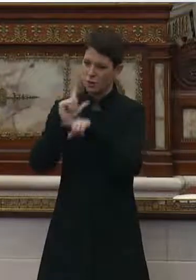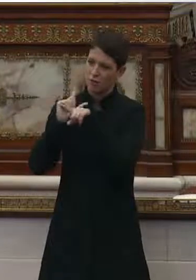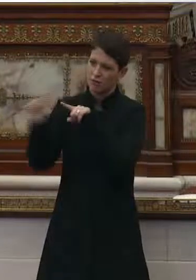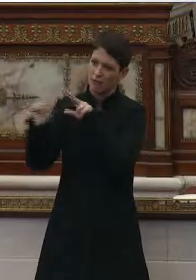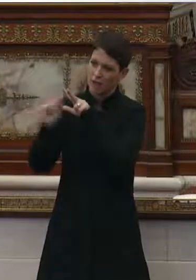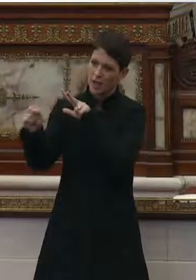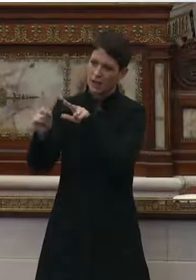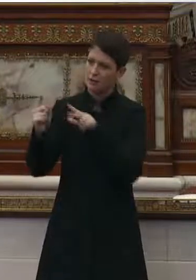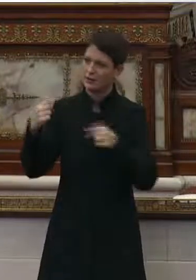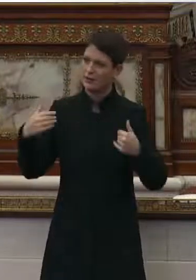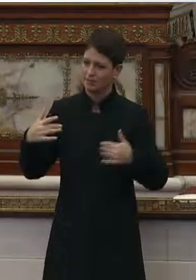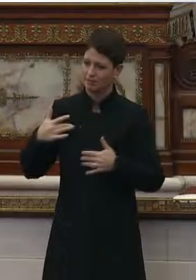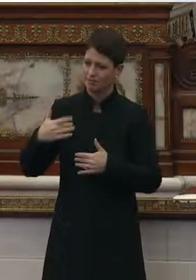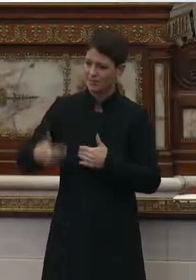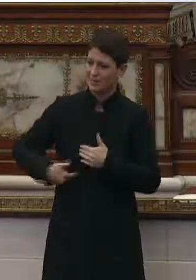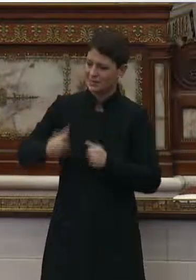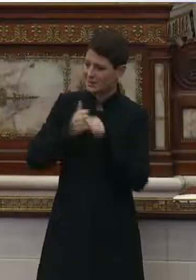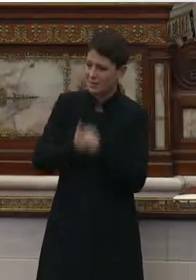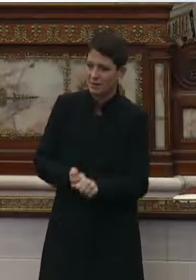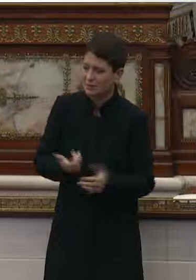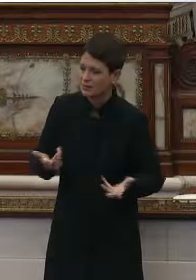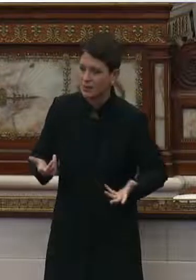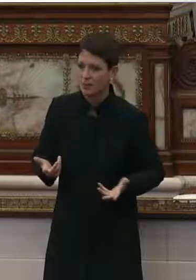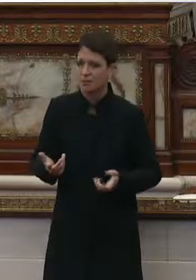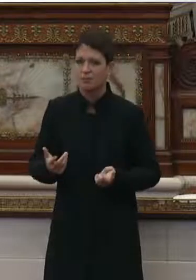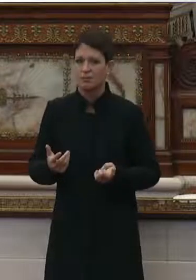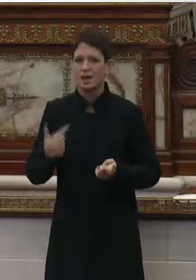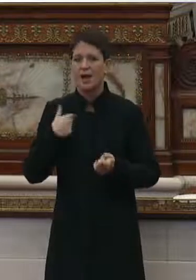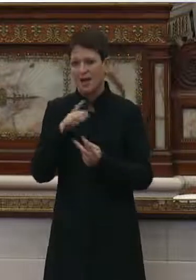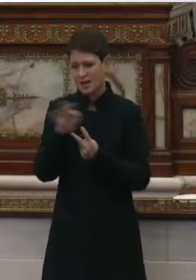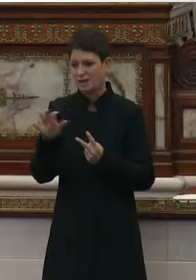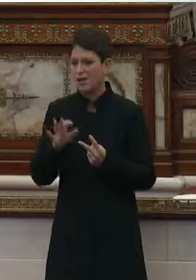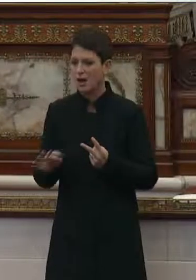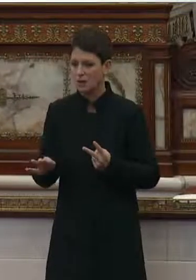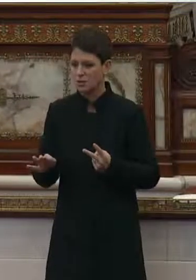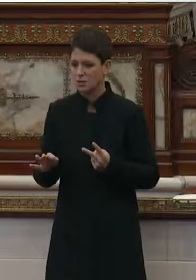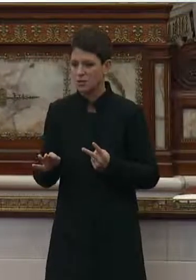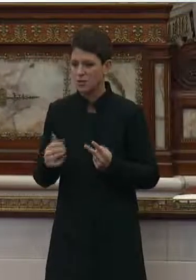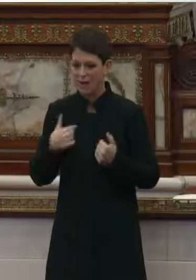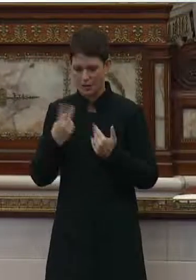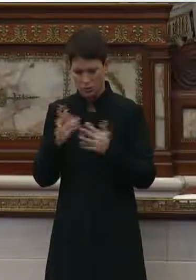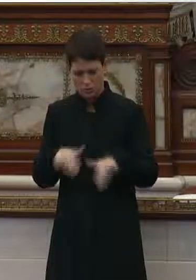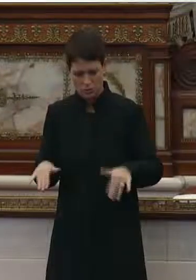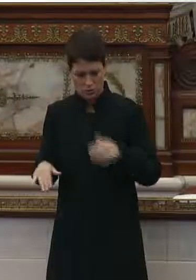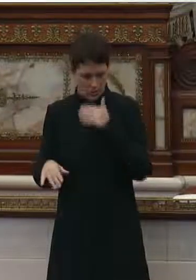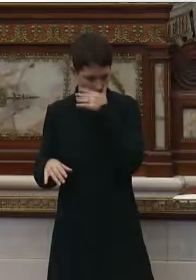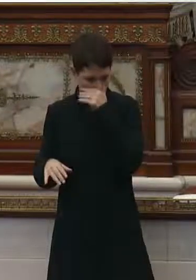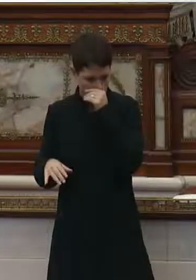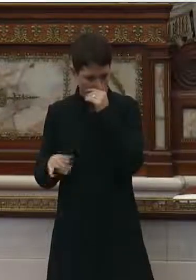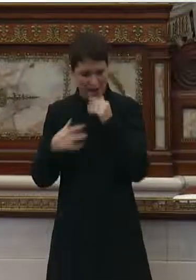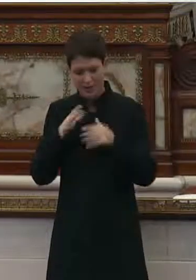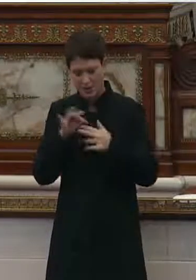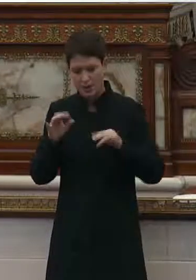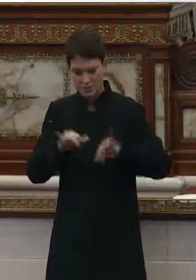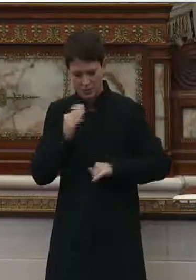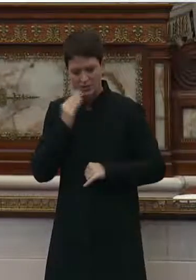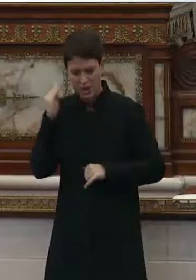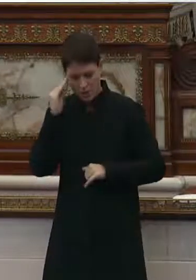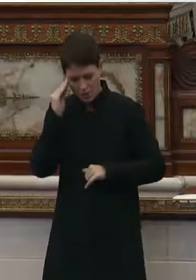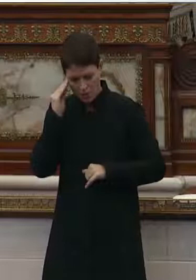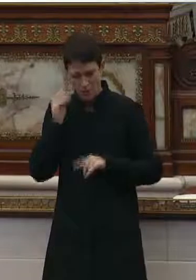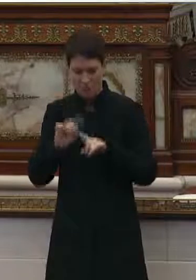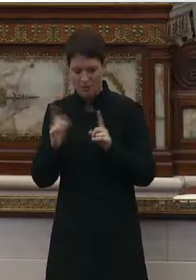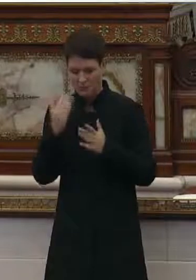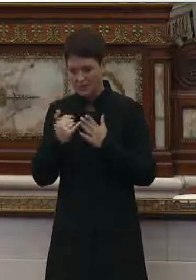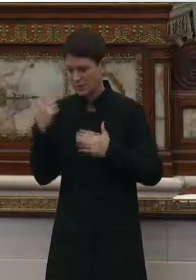instinct. And I chose I had the option. have two children. I chose I had the option to stay home with them. But for